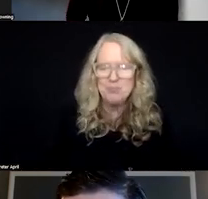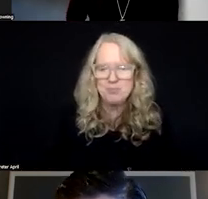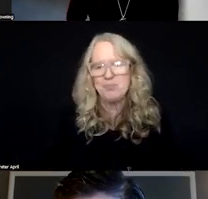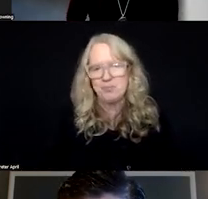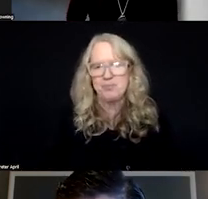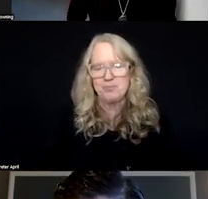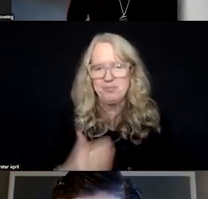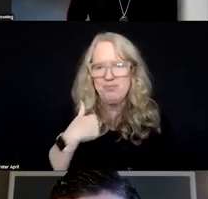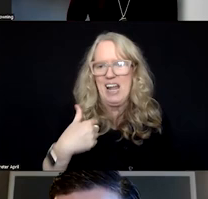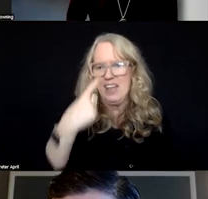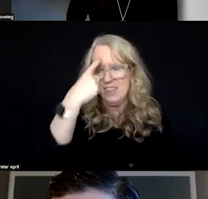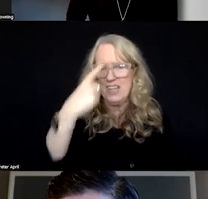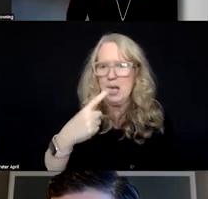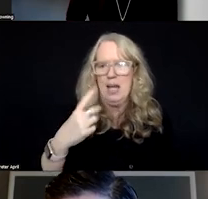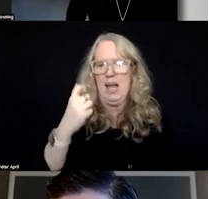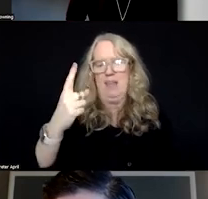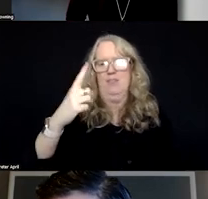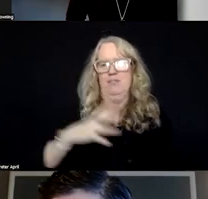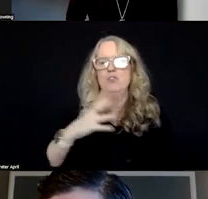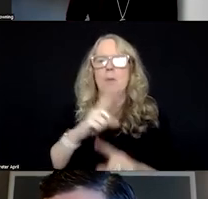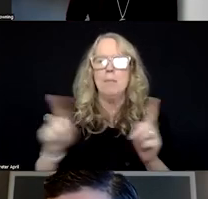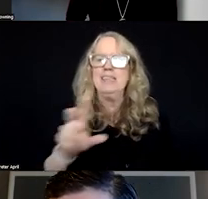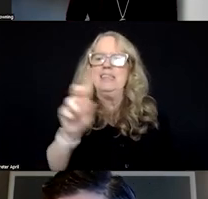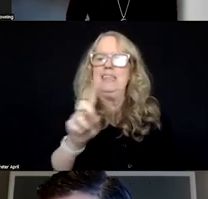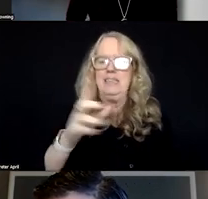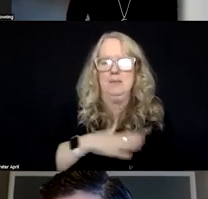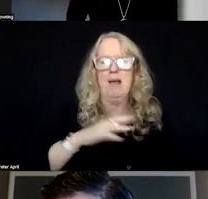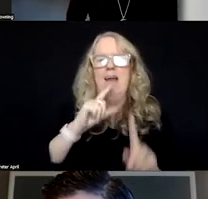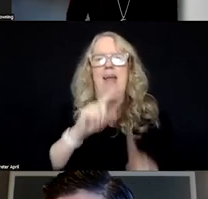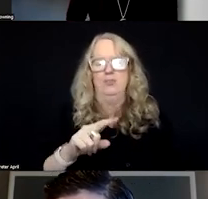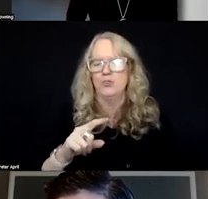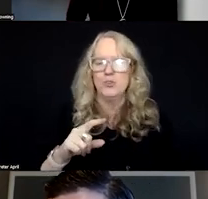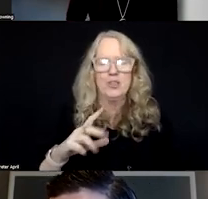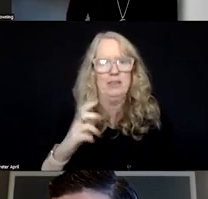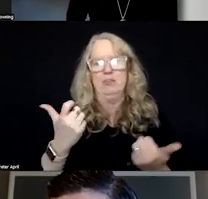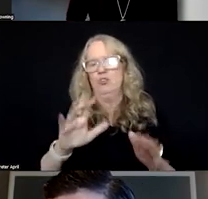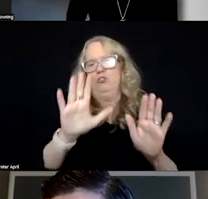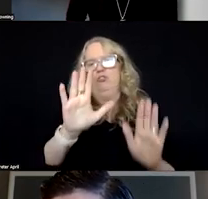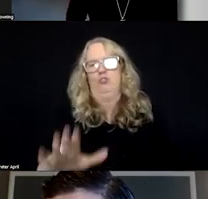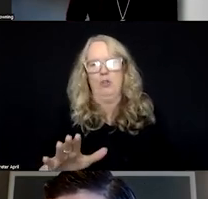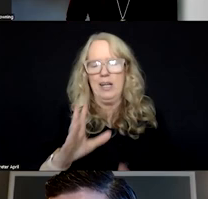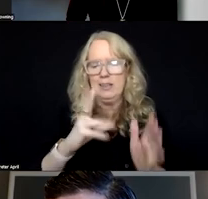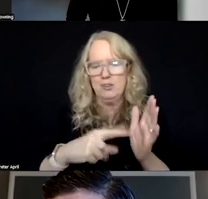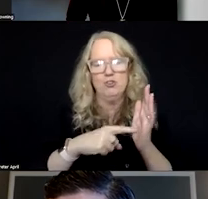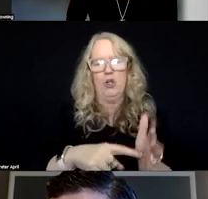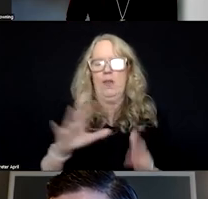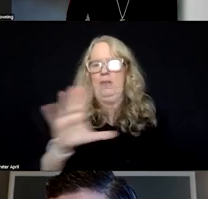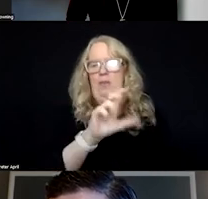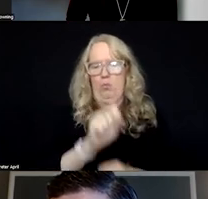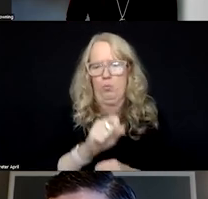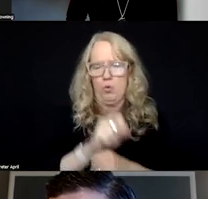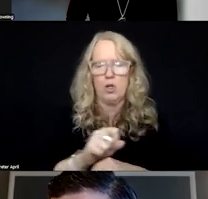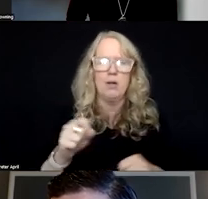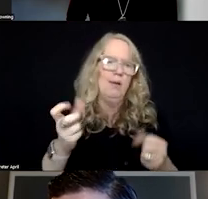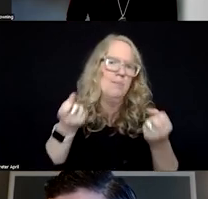I think it's official, but, you know, D is my answer. And it's just, you know, great showcase of the work that a lot of the great